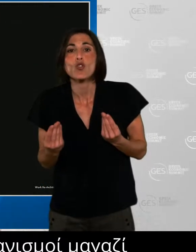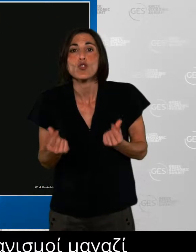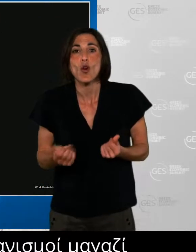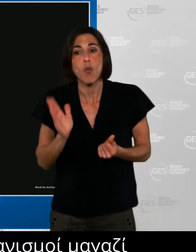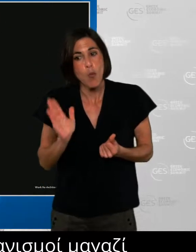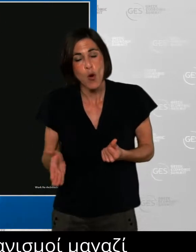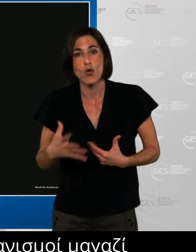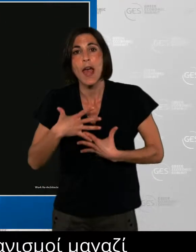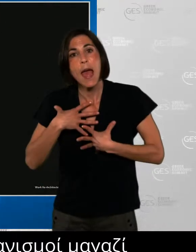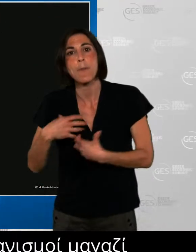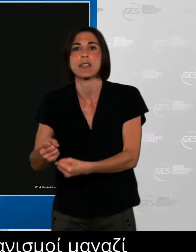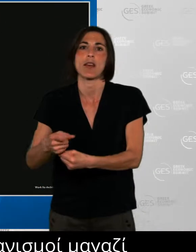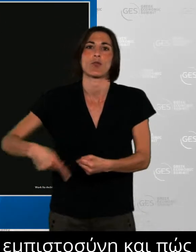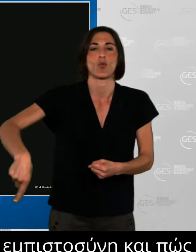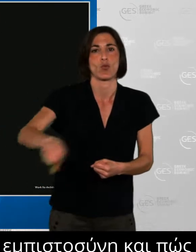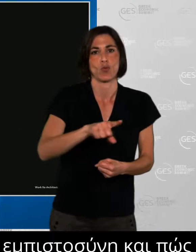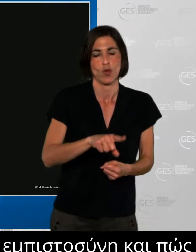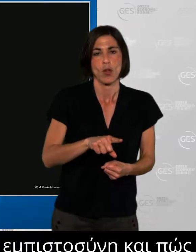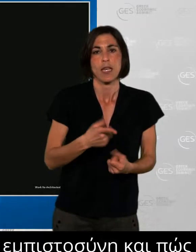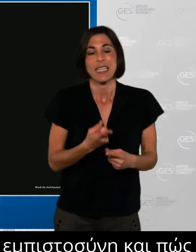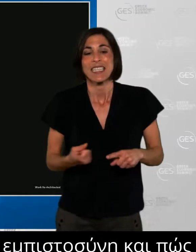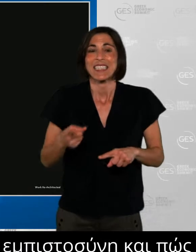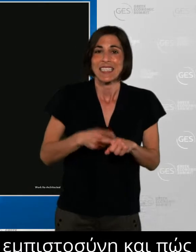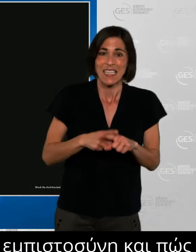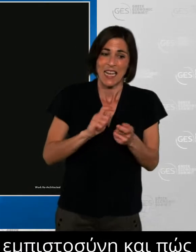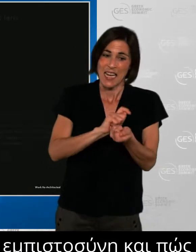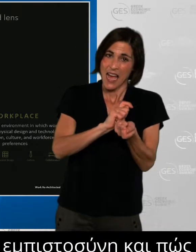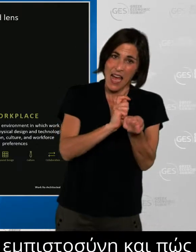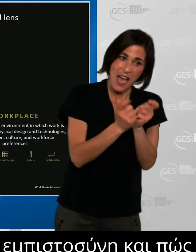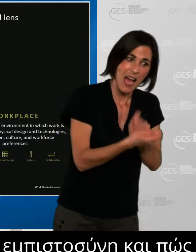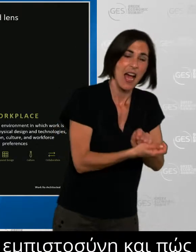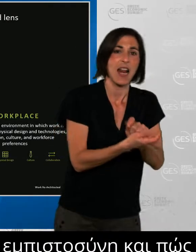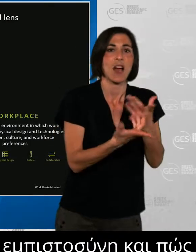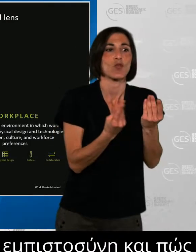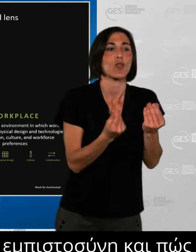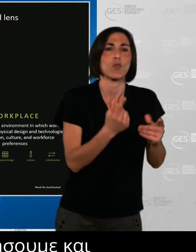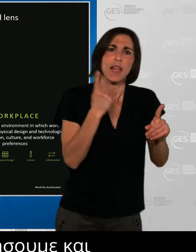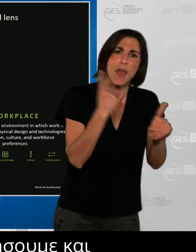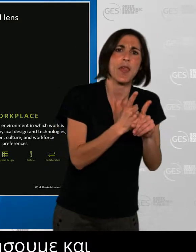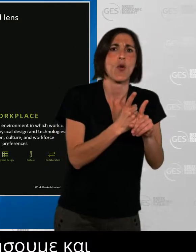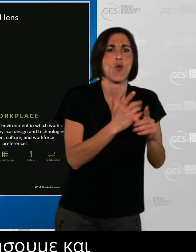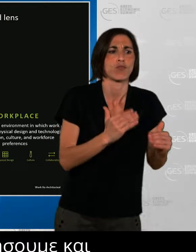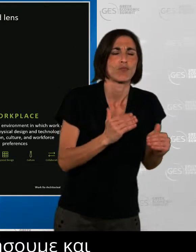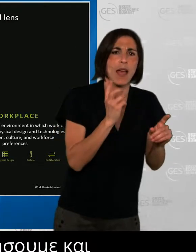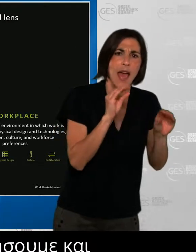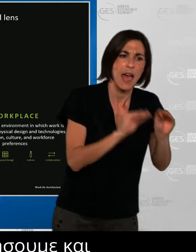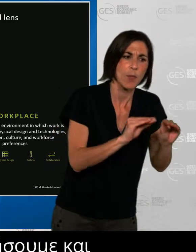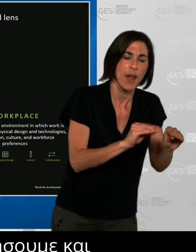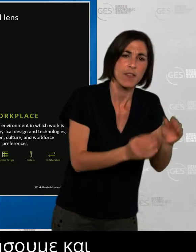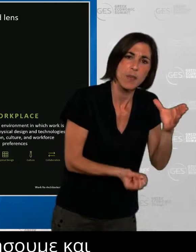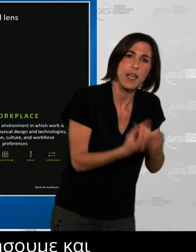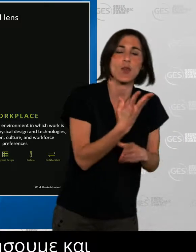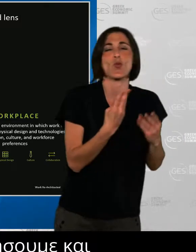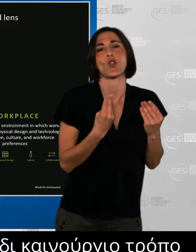potential of our workforce in a new and a different way? And so in order for us to address these